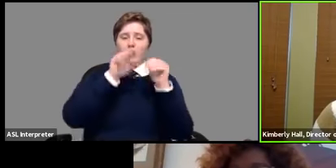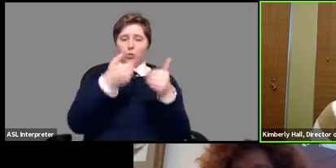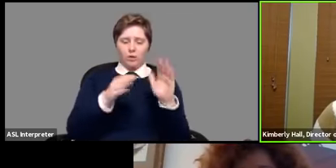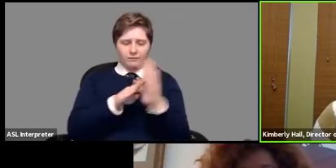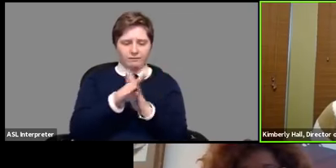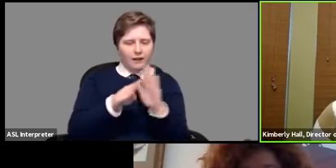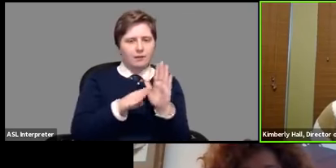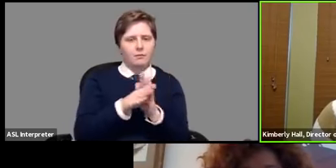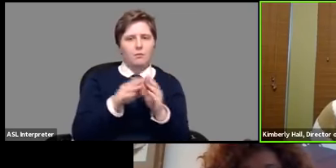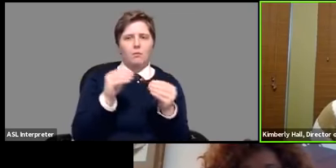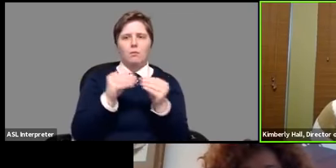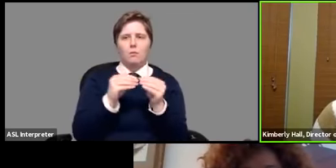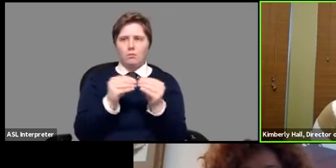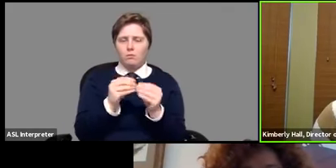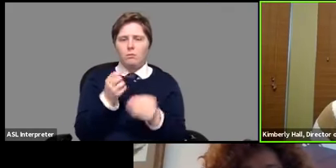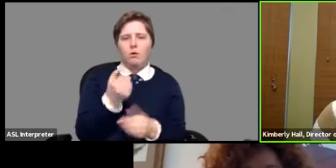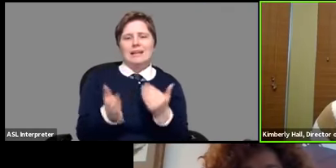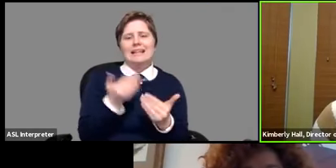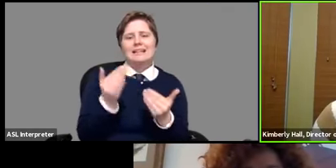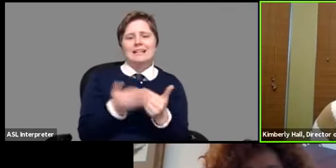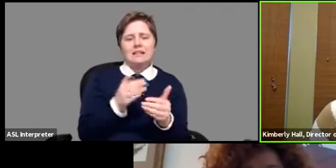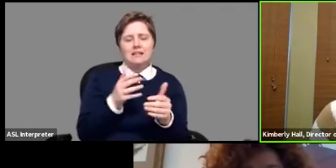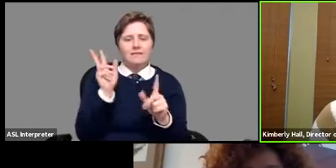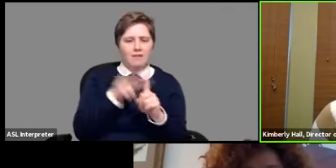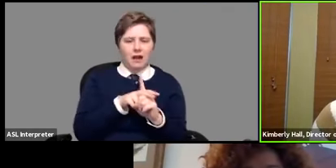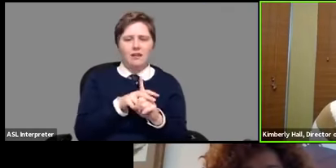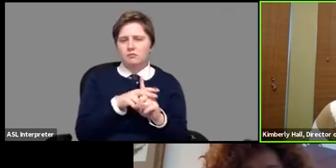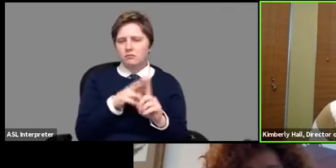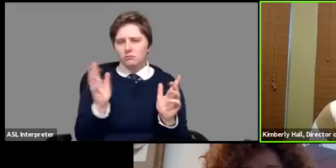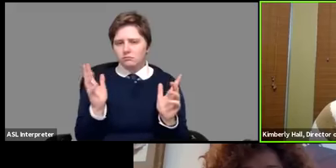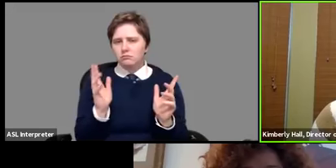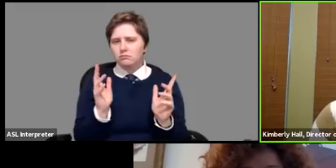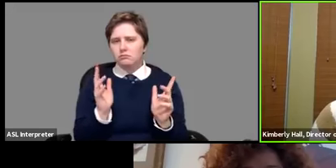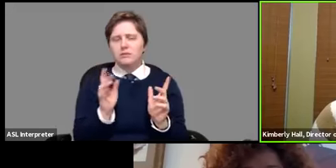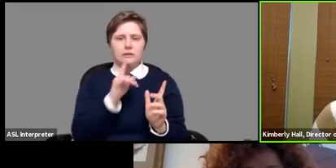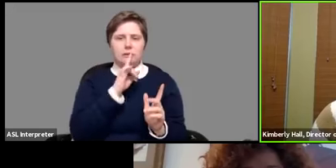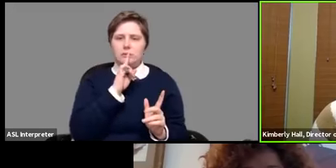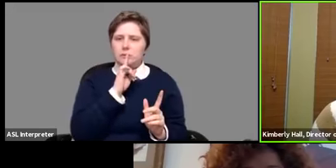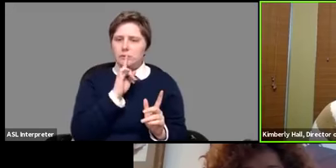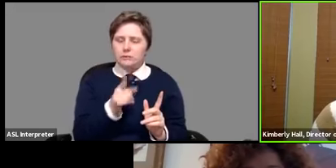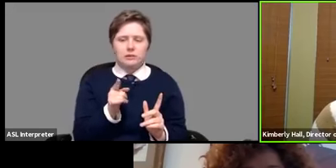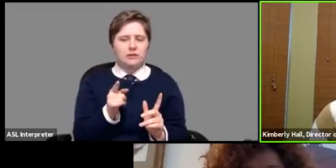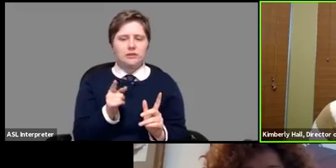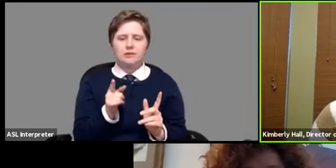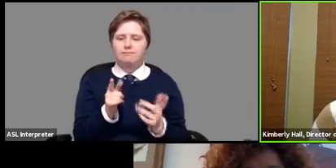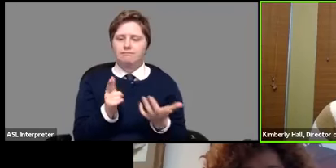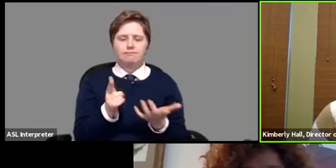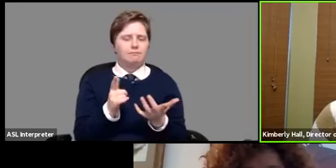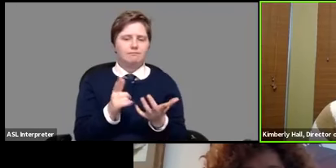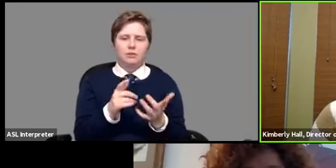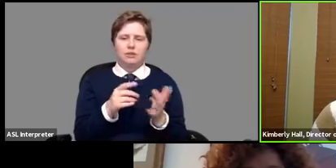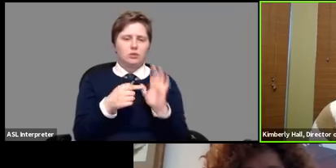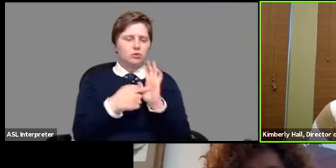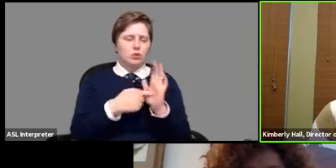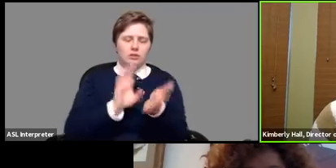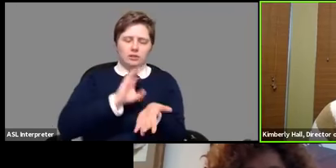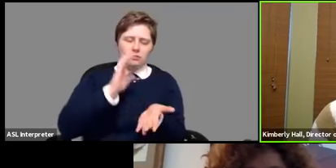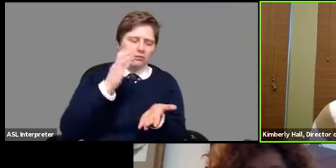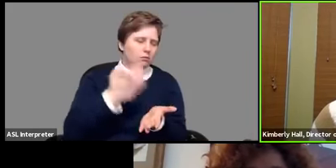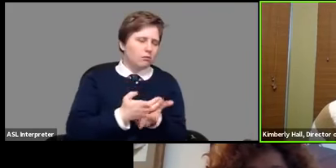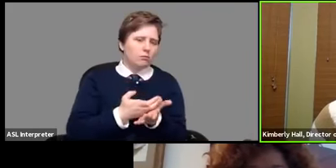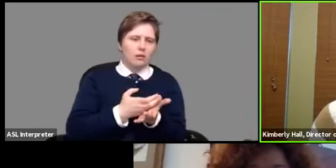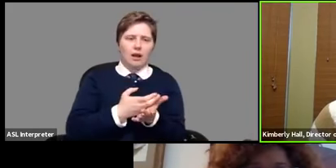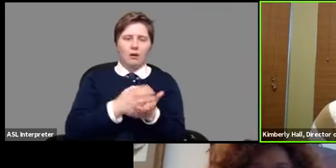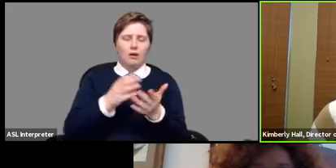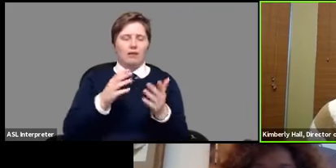make it more intuitive more easy to file um it really is a factor of just the tremendous volume and